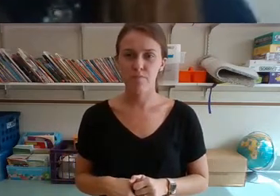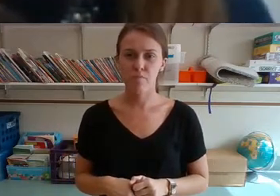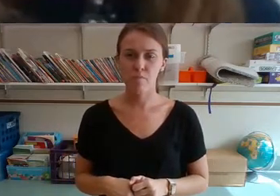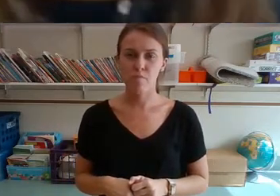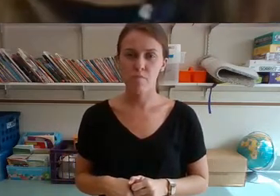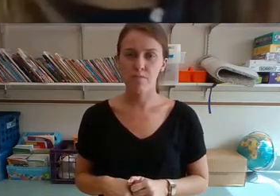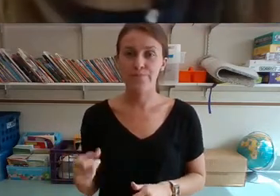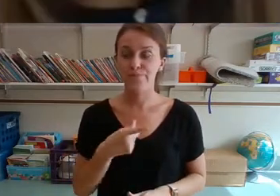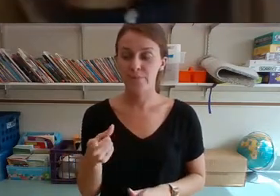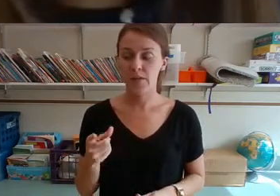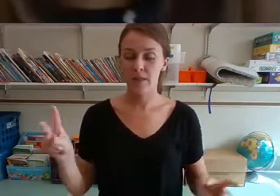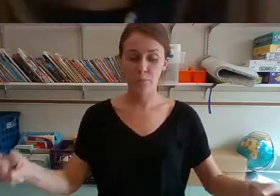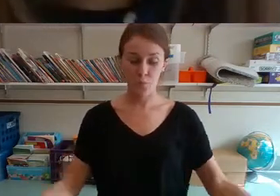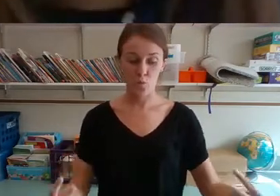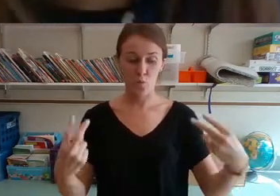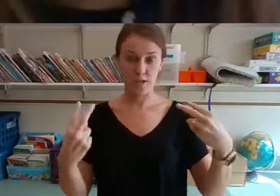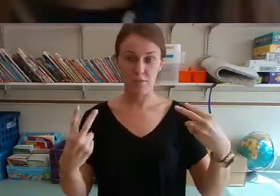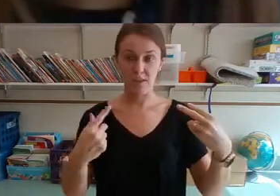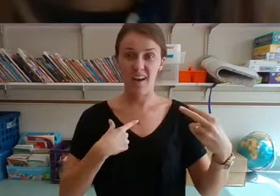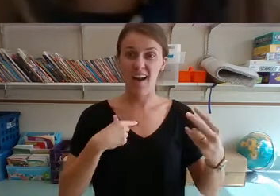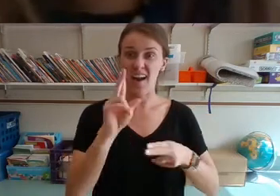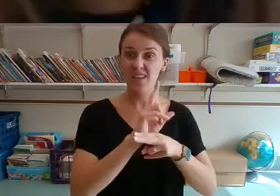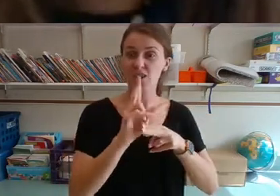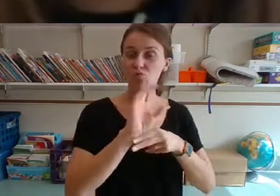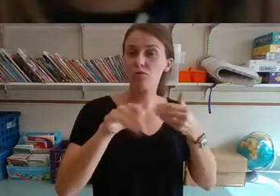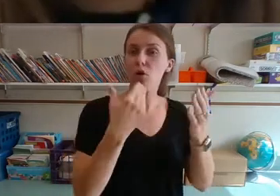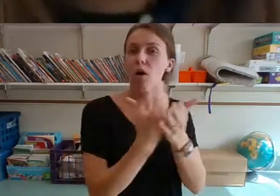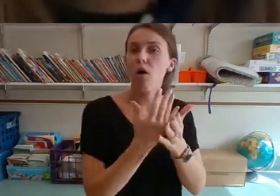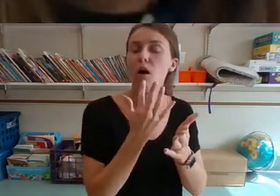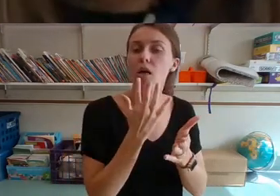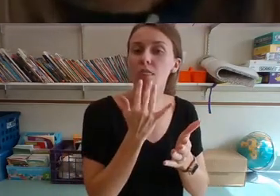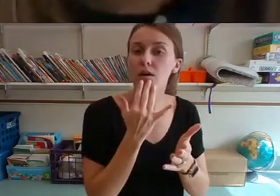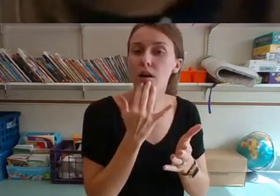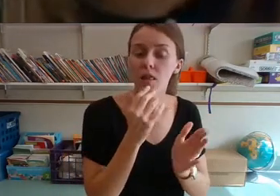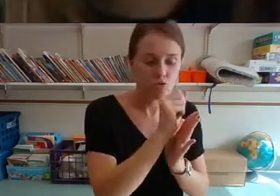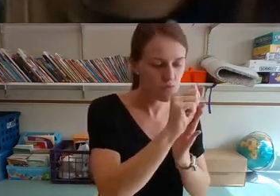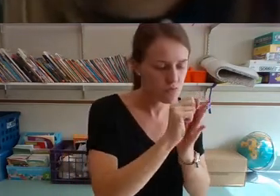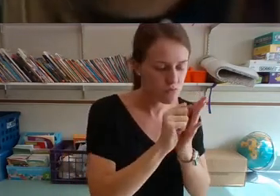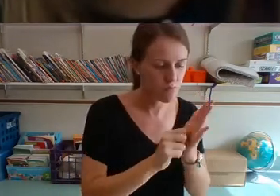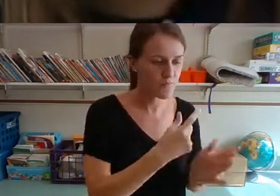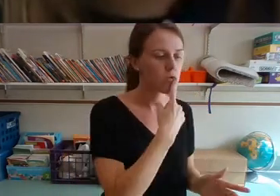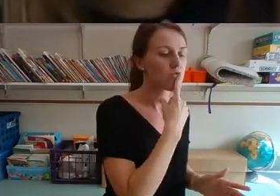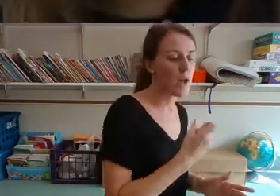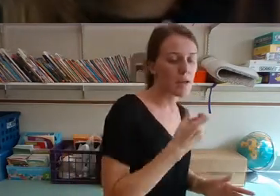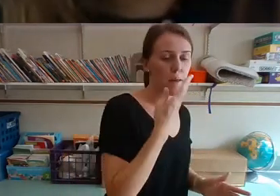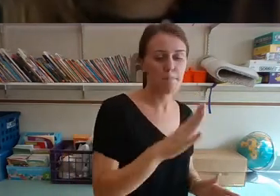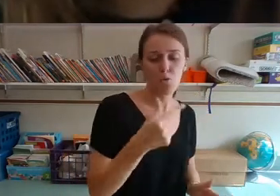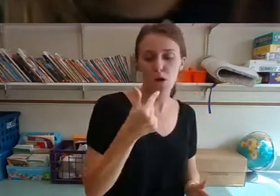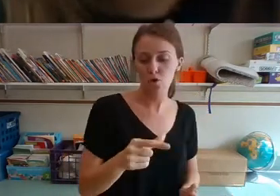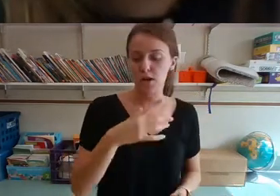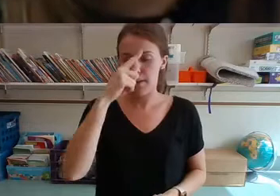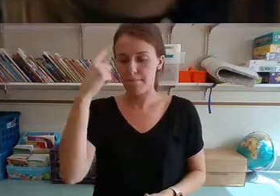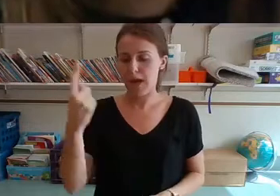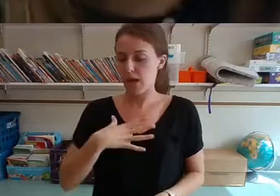They watched me as I colored with red and blue and green and black and white and orange